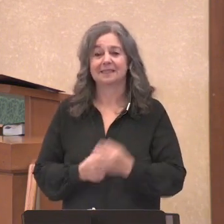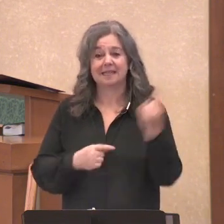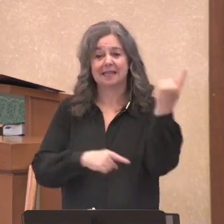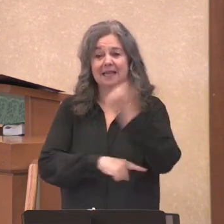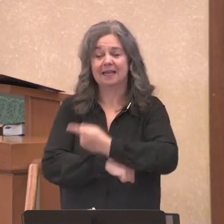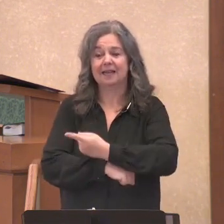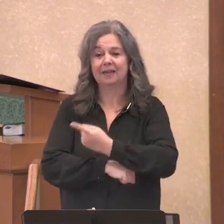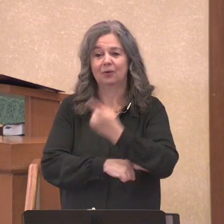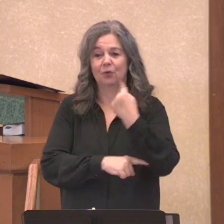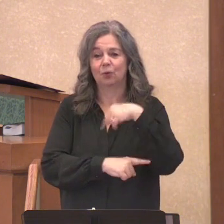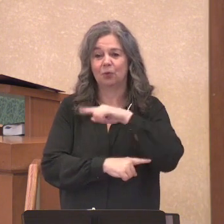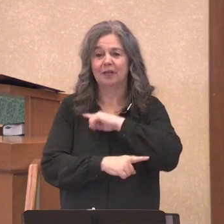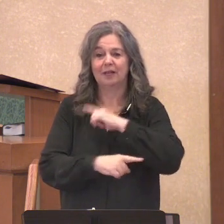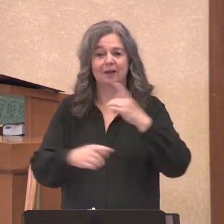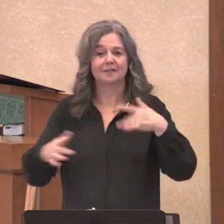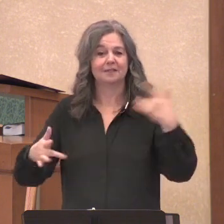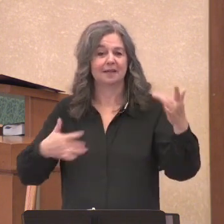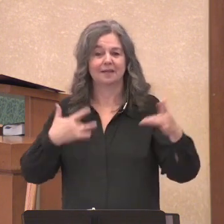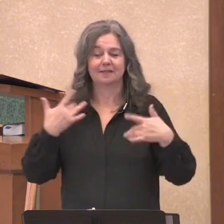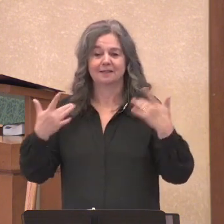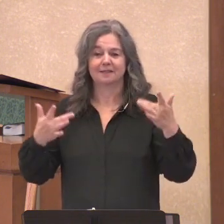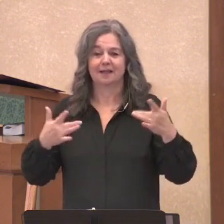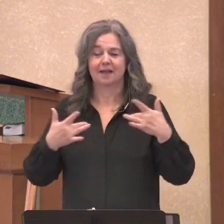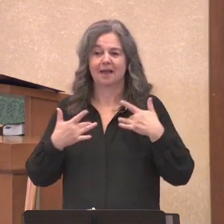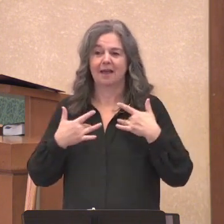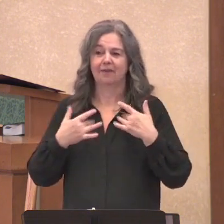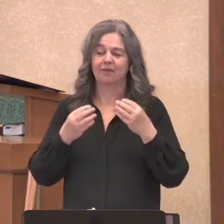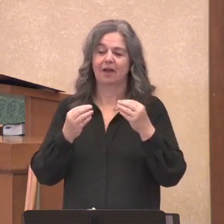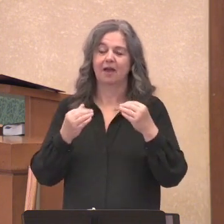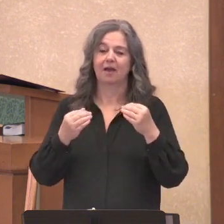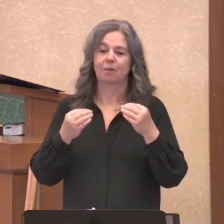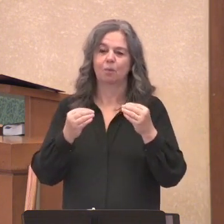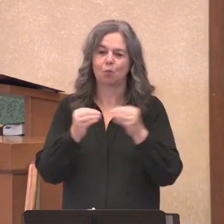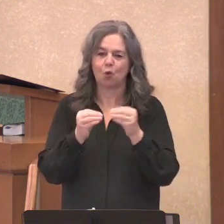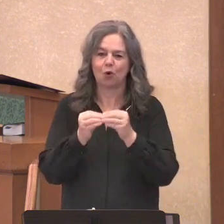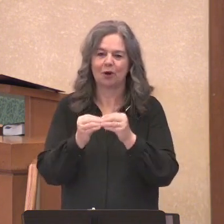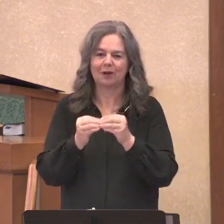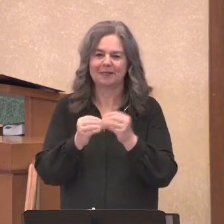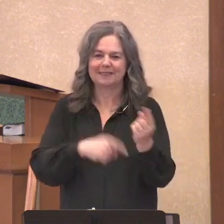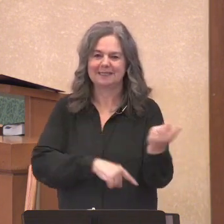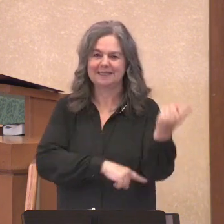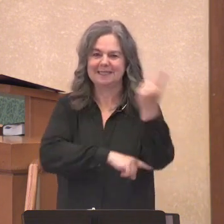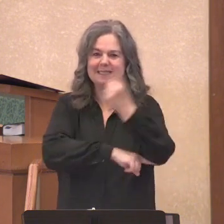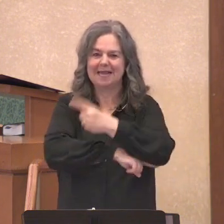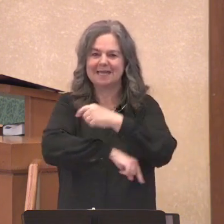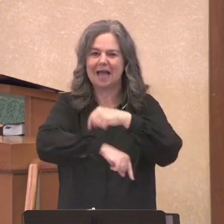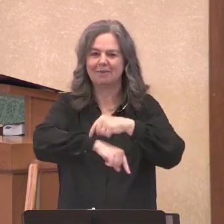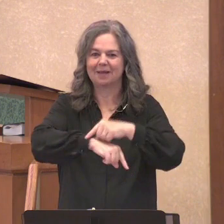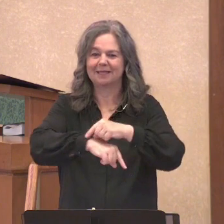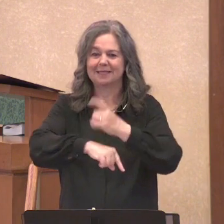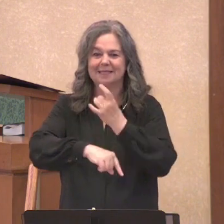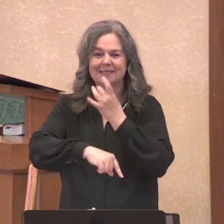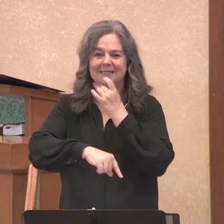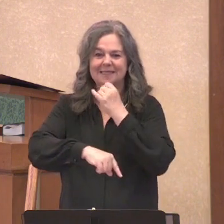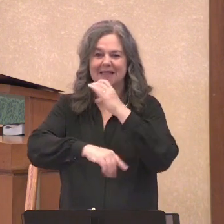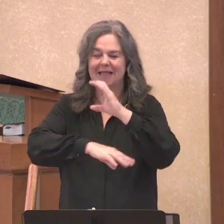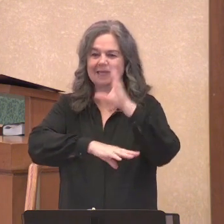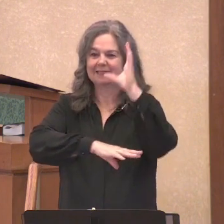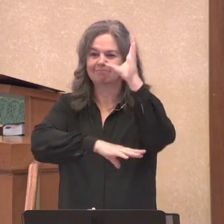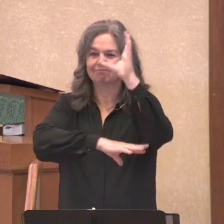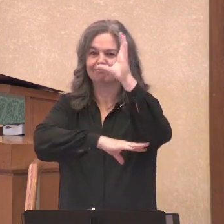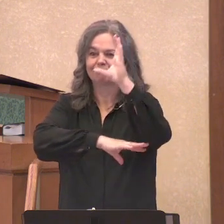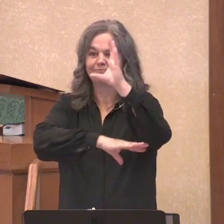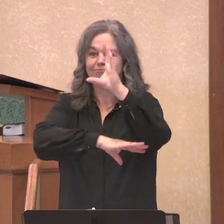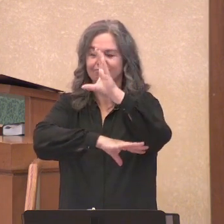when we are excited to have a little more daylight that will be coming to us in these next weeks and months